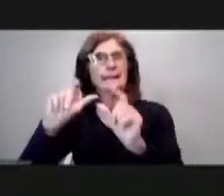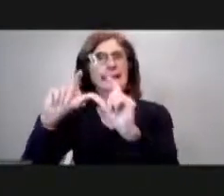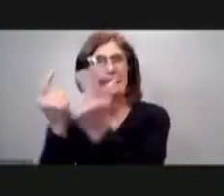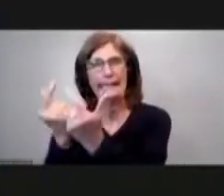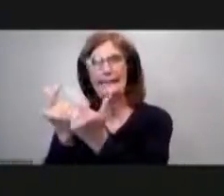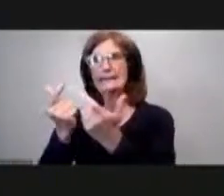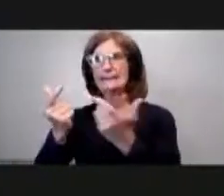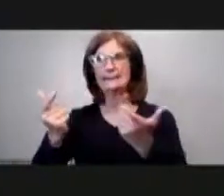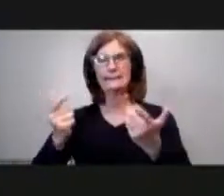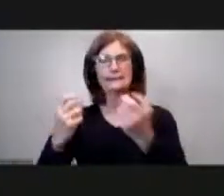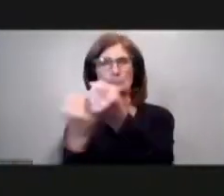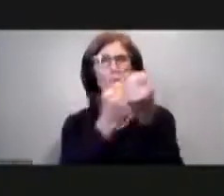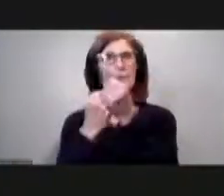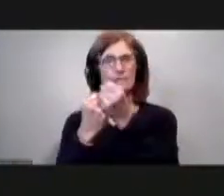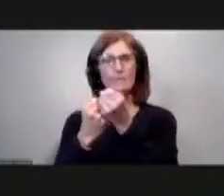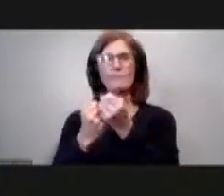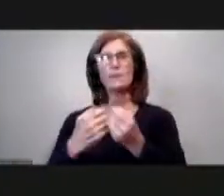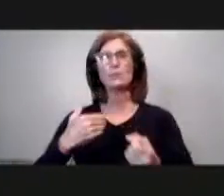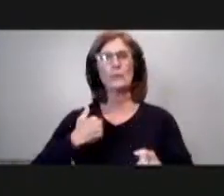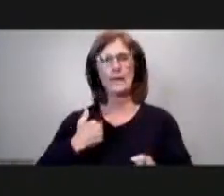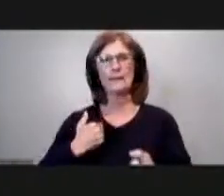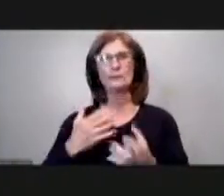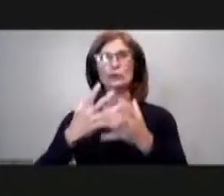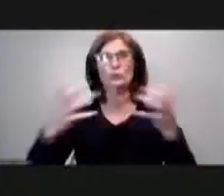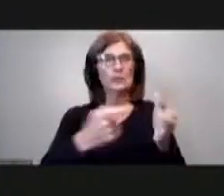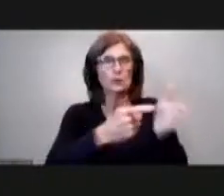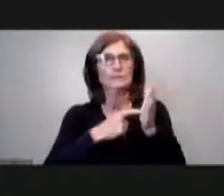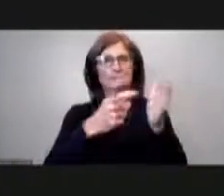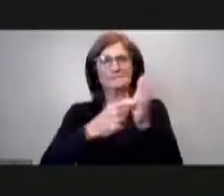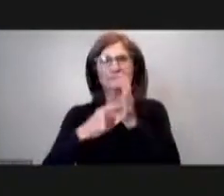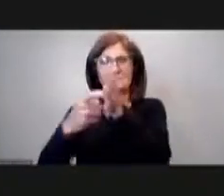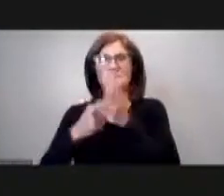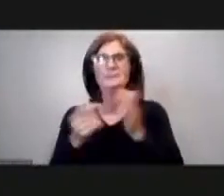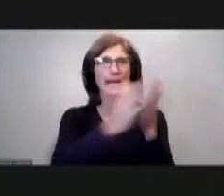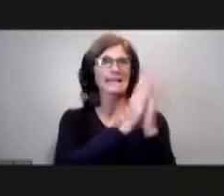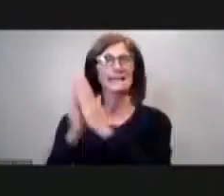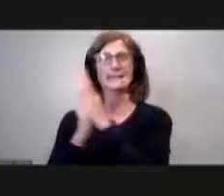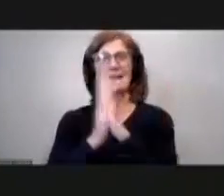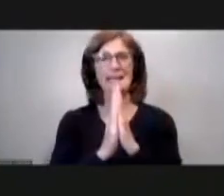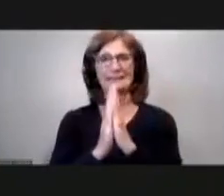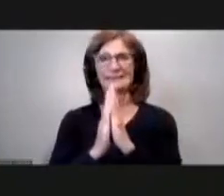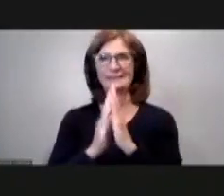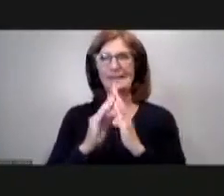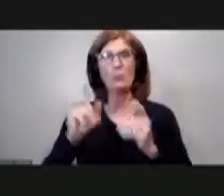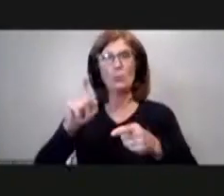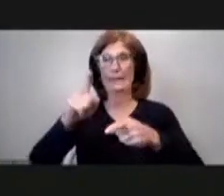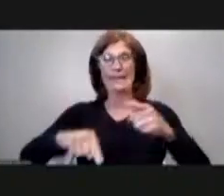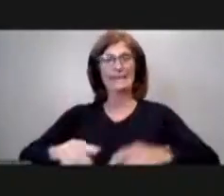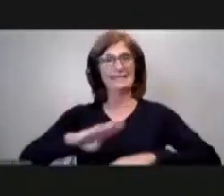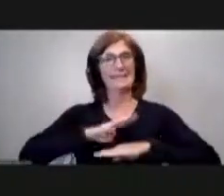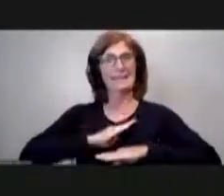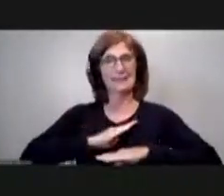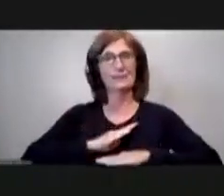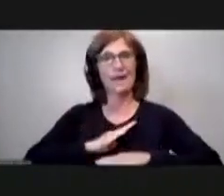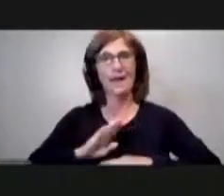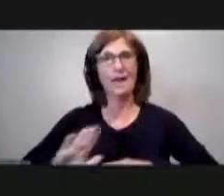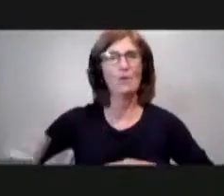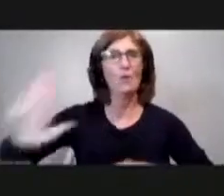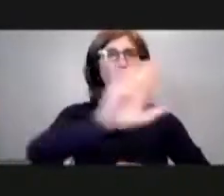have too much demand more demand than we can satisfy at our facilities